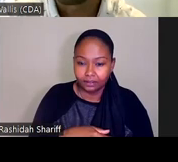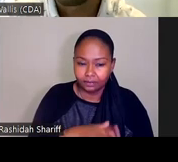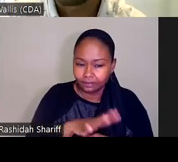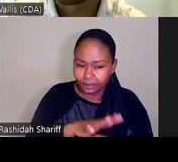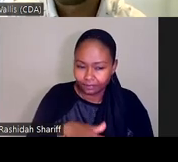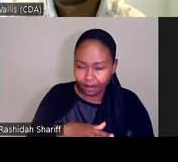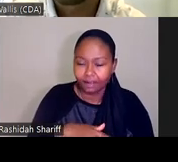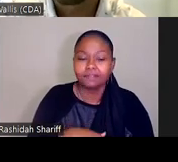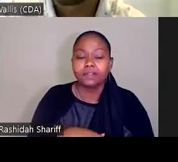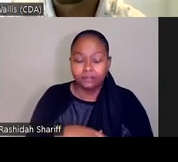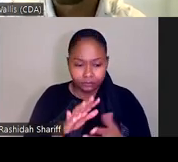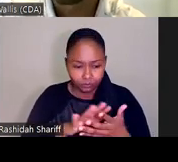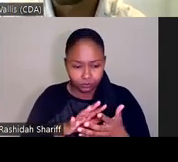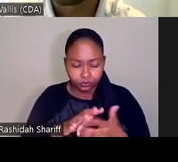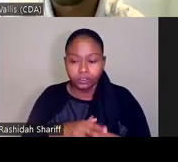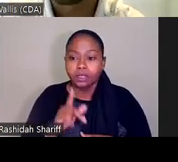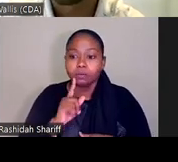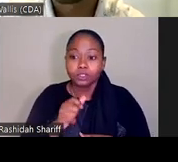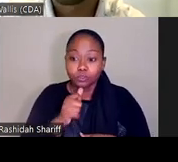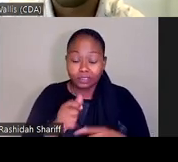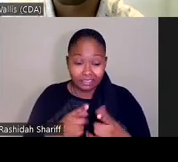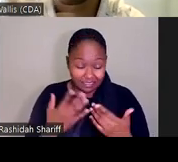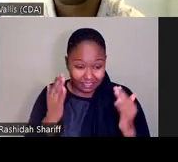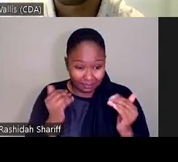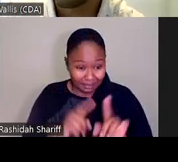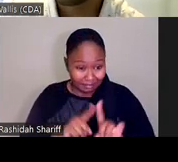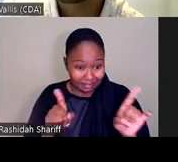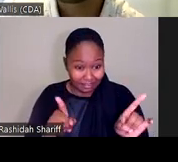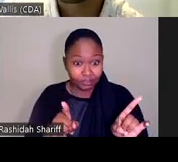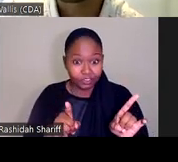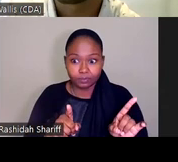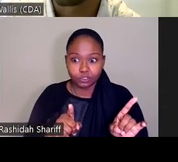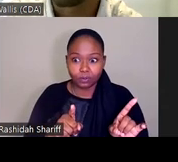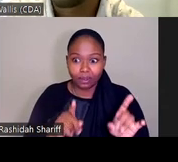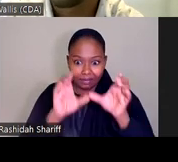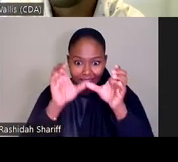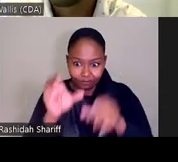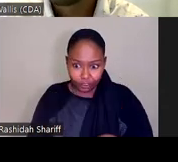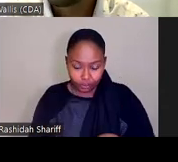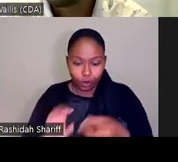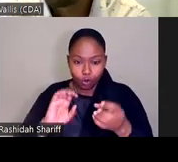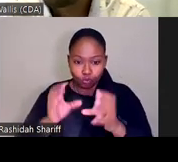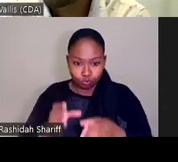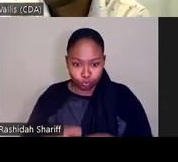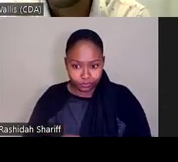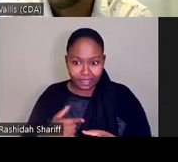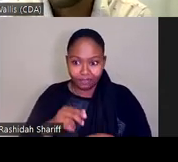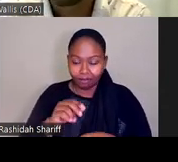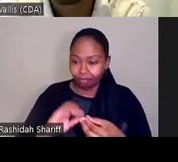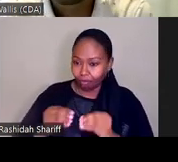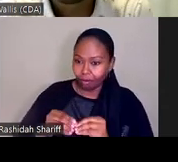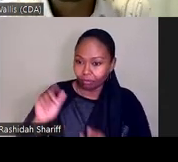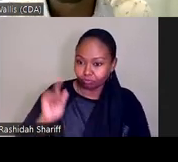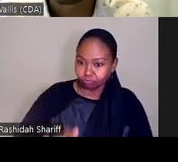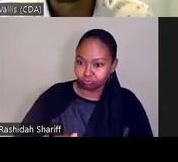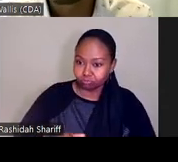you would expect a pretty big difference between some of the groups within language, which is actually the case. If you look at gray bars on the right, people who speak English at home,